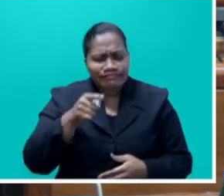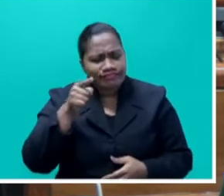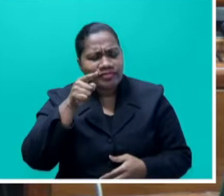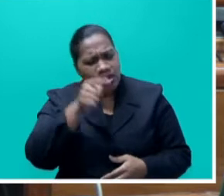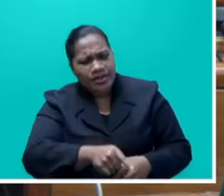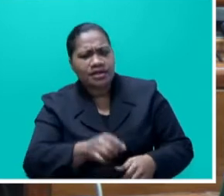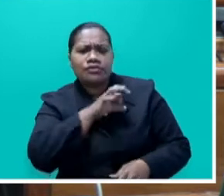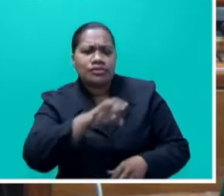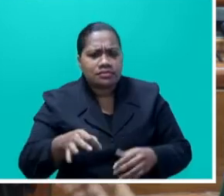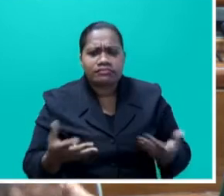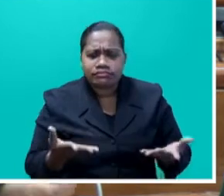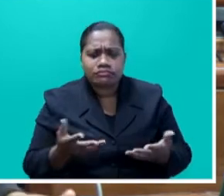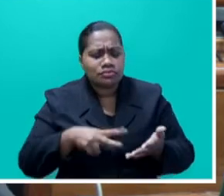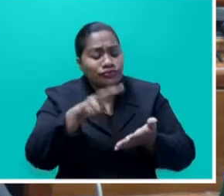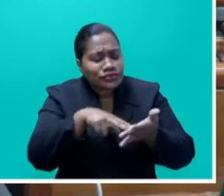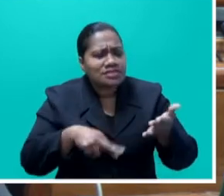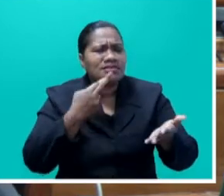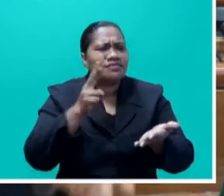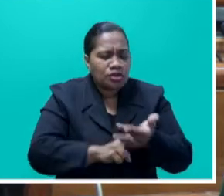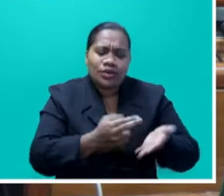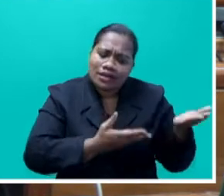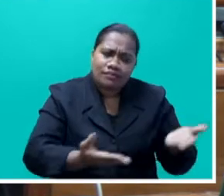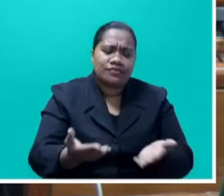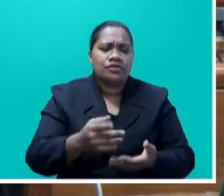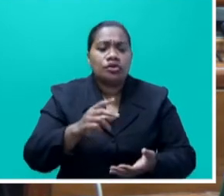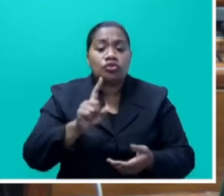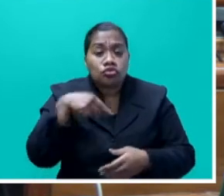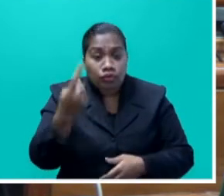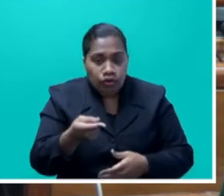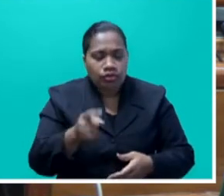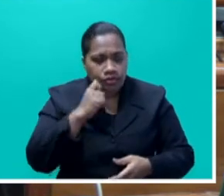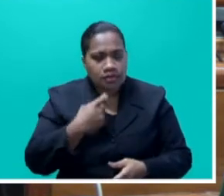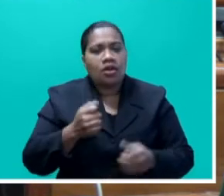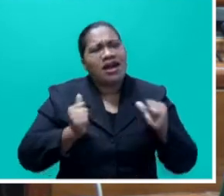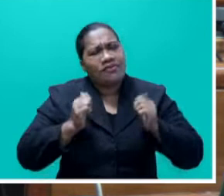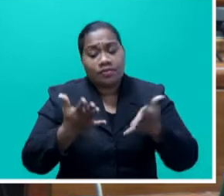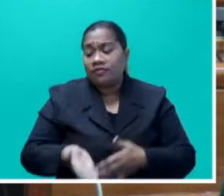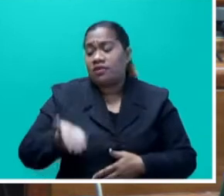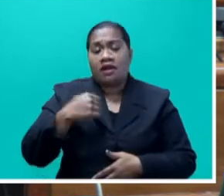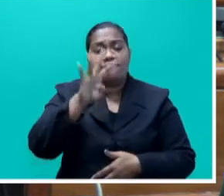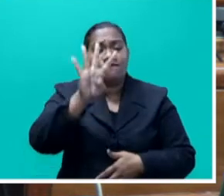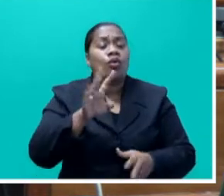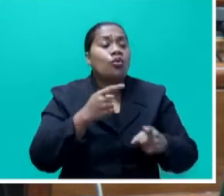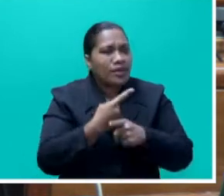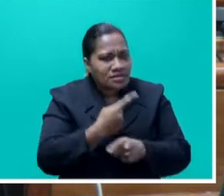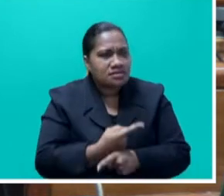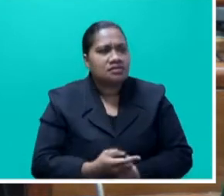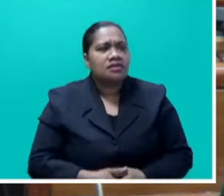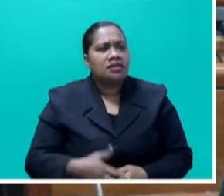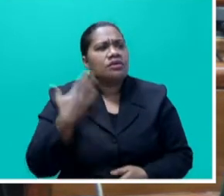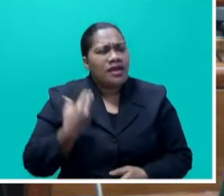census report, which will be in table in Parliament tomorrow, which is available from the last four weeks, you know, a soft copy on our